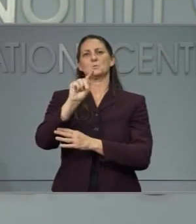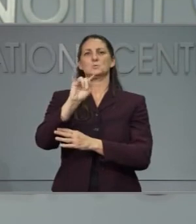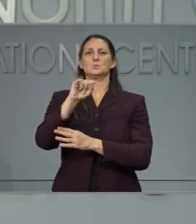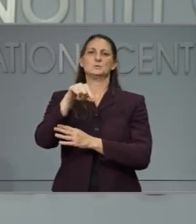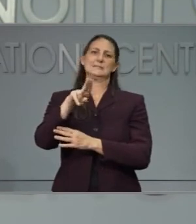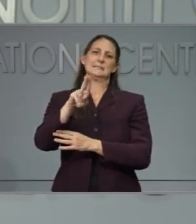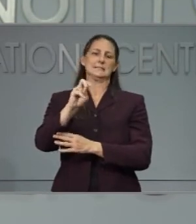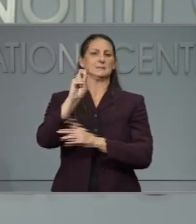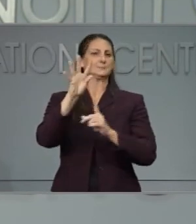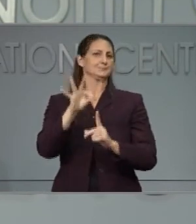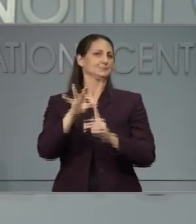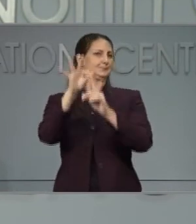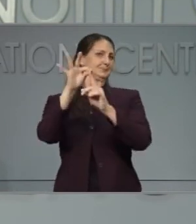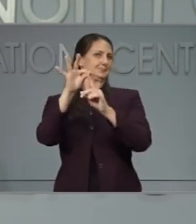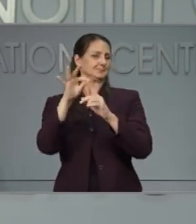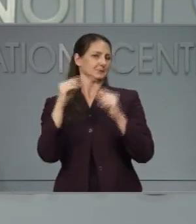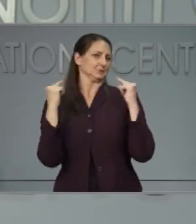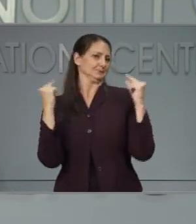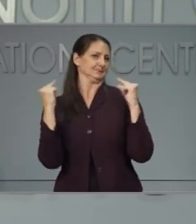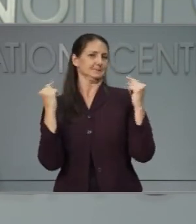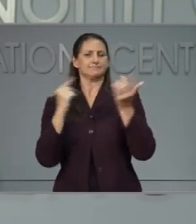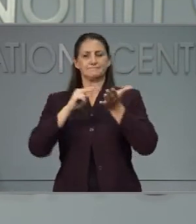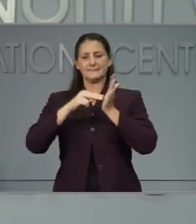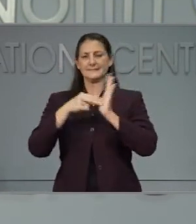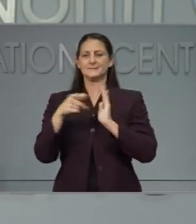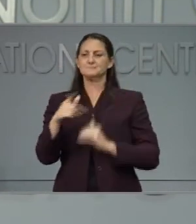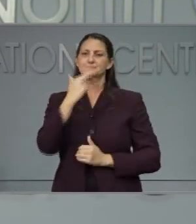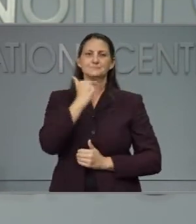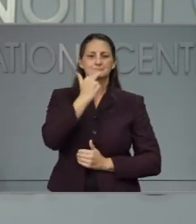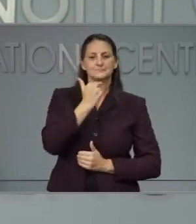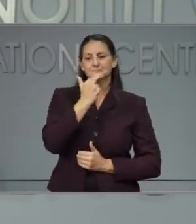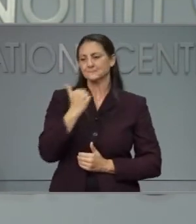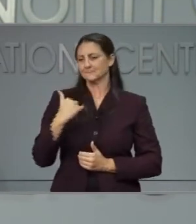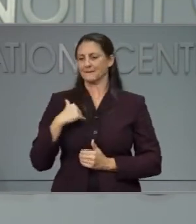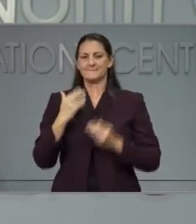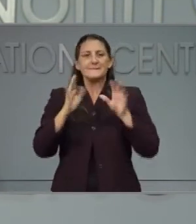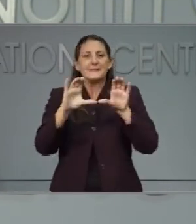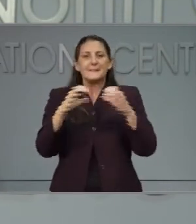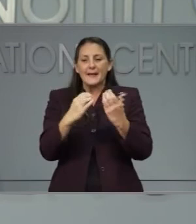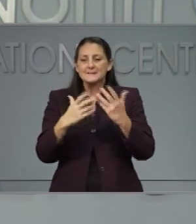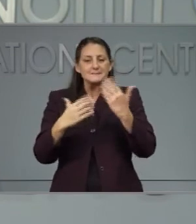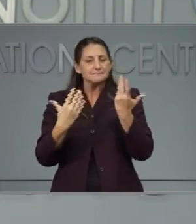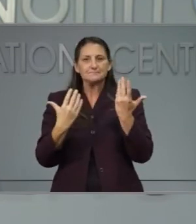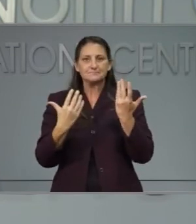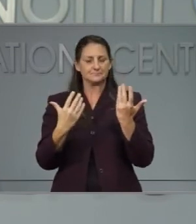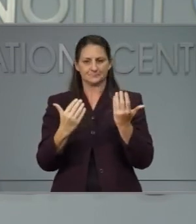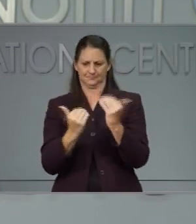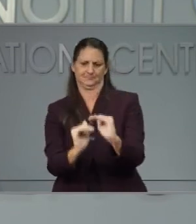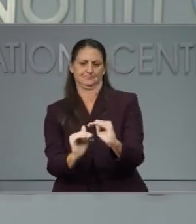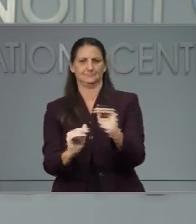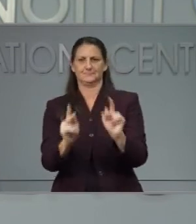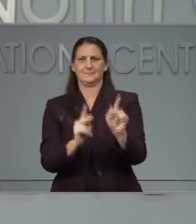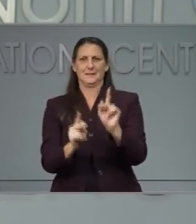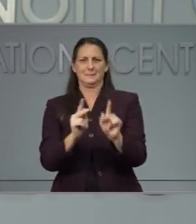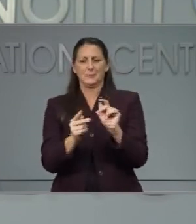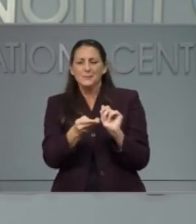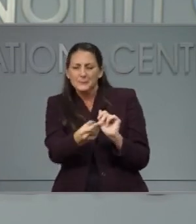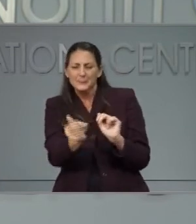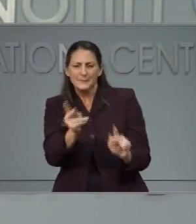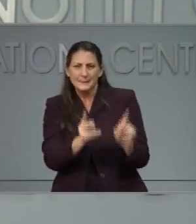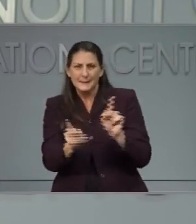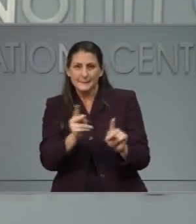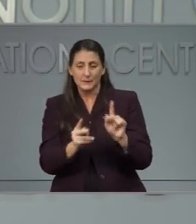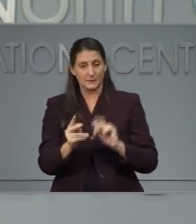classes that wouldn't have more than 25 people indoors. I was wondering for these specific studios, would they be allowed to